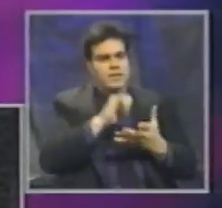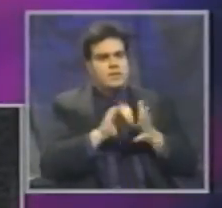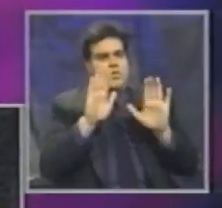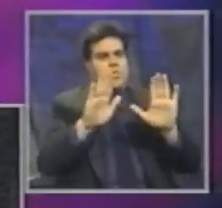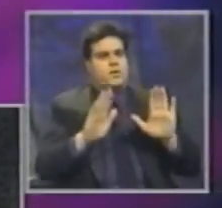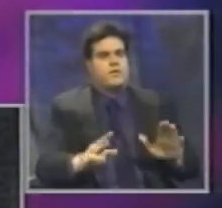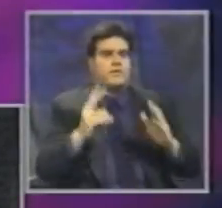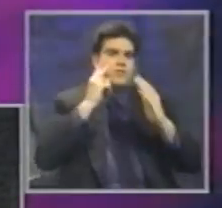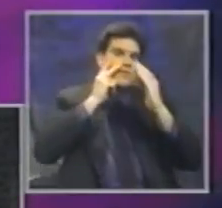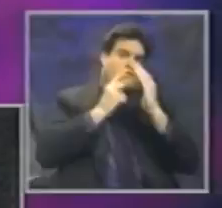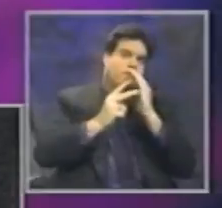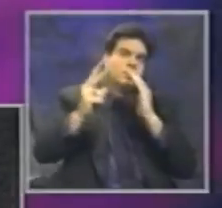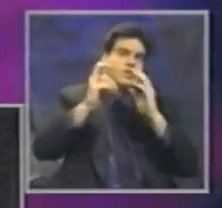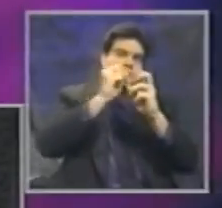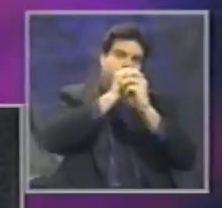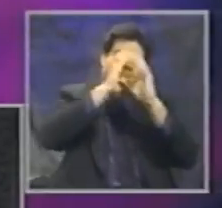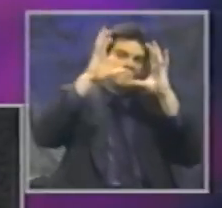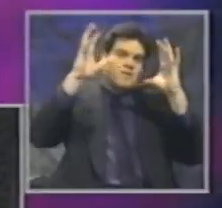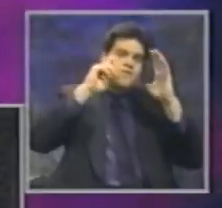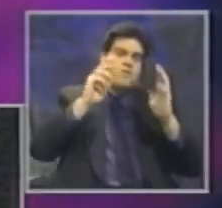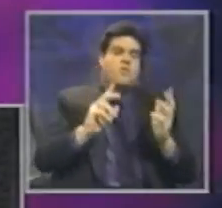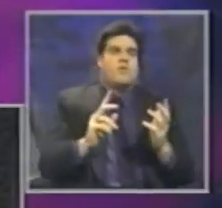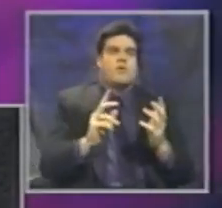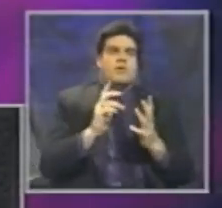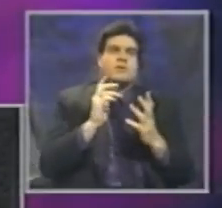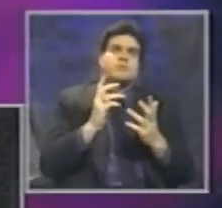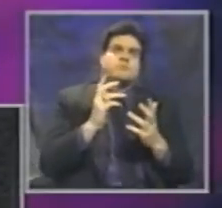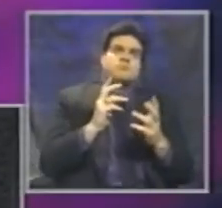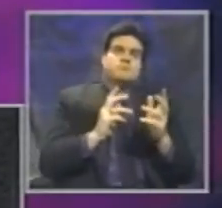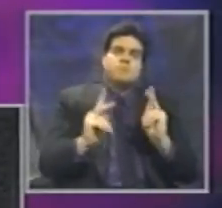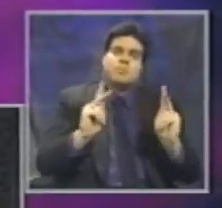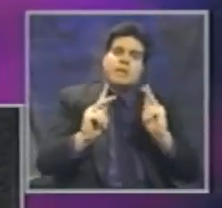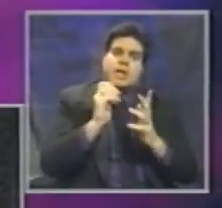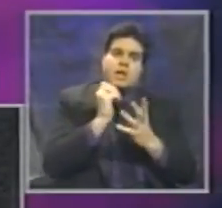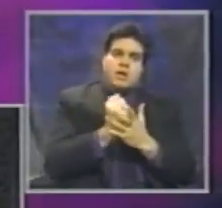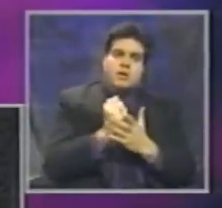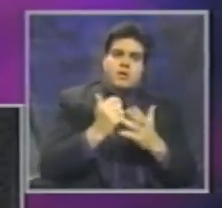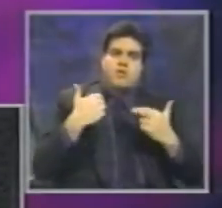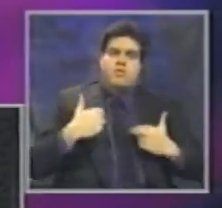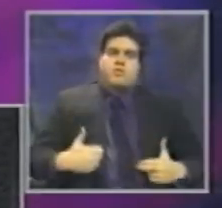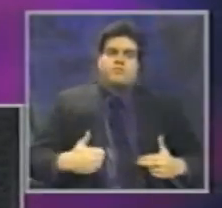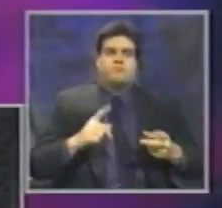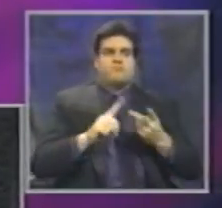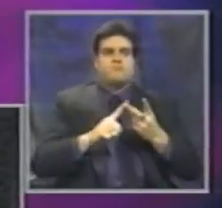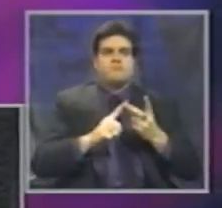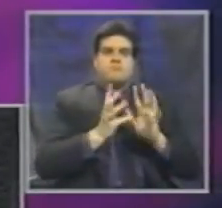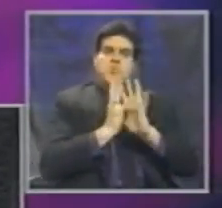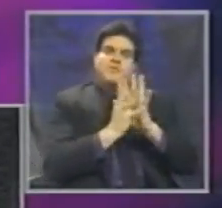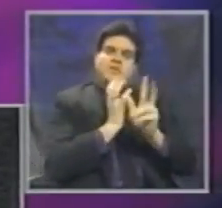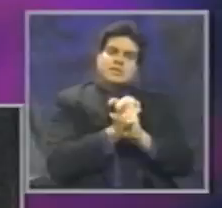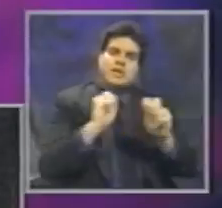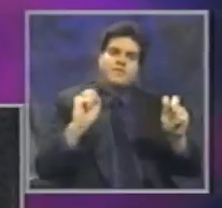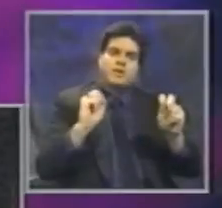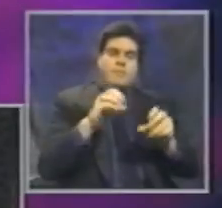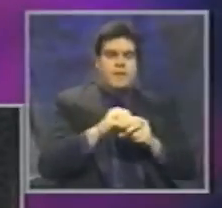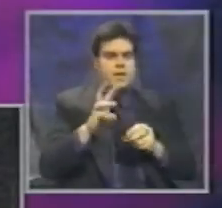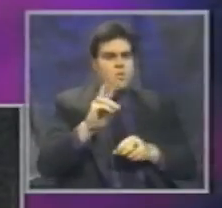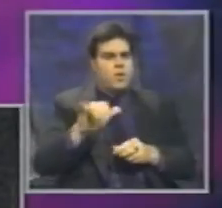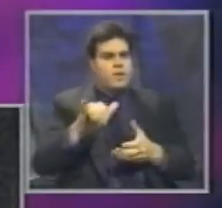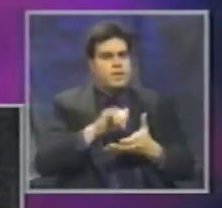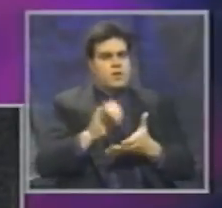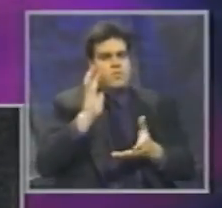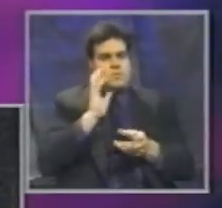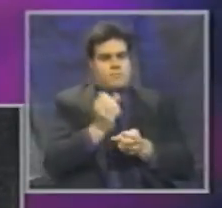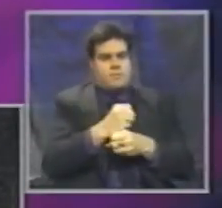It's a vision that combines public health and motor vehicle safety. And it's created in a way that will draw the two worlds